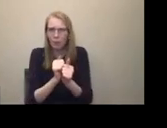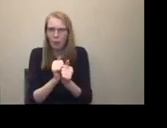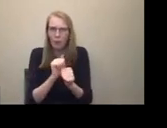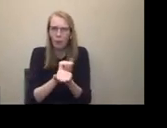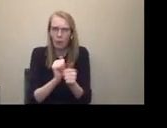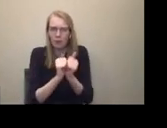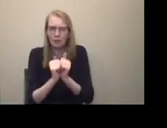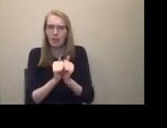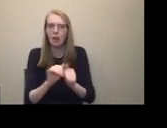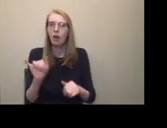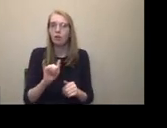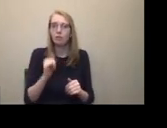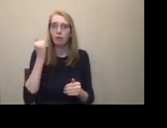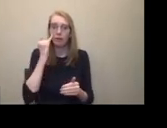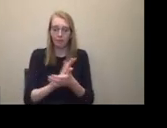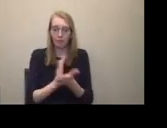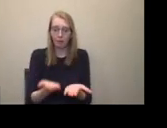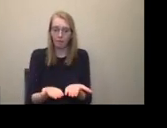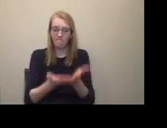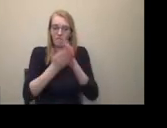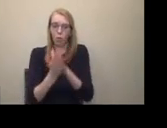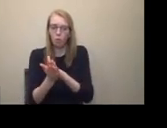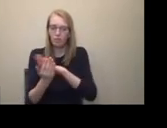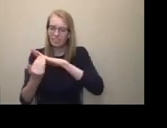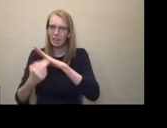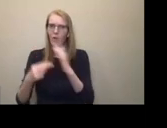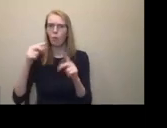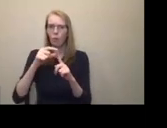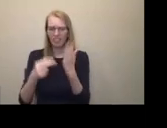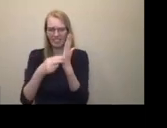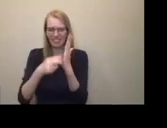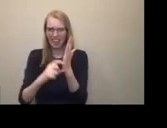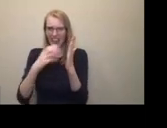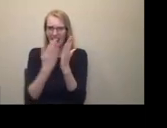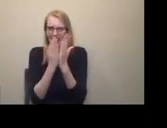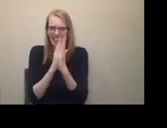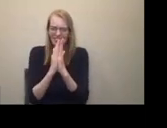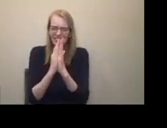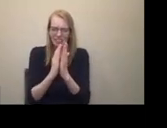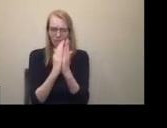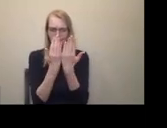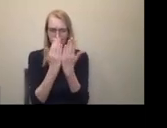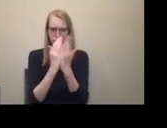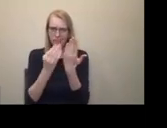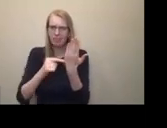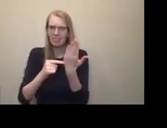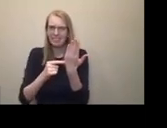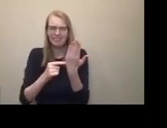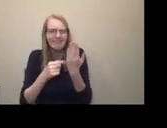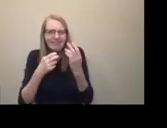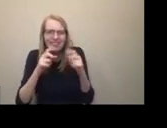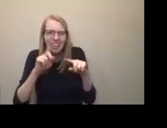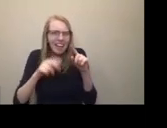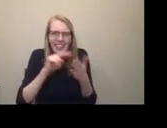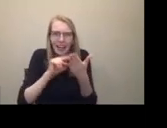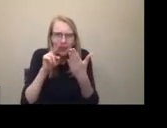And all the other thing to say is when you're doing digital promotion, don't send your stuff out with PDFs in them or embedded JPEG images, because they don't work with screen